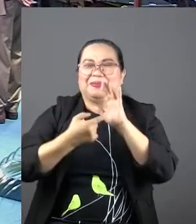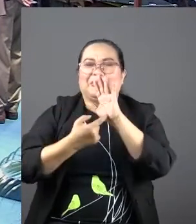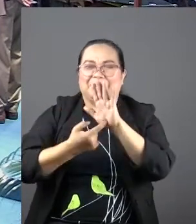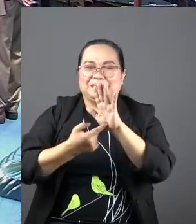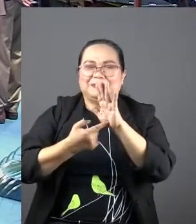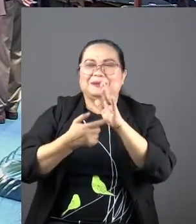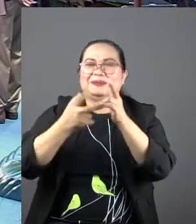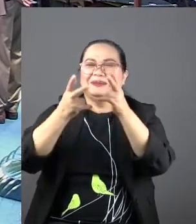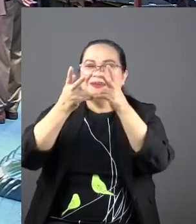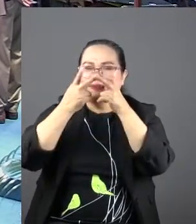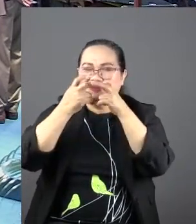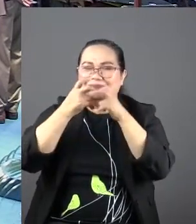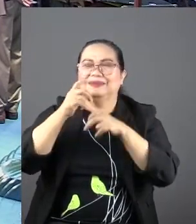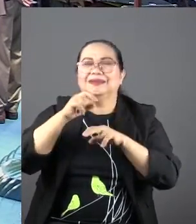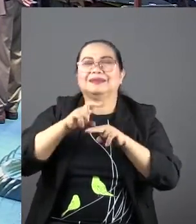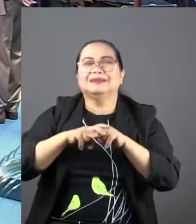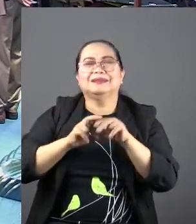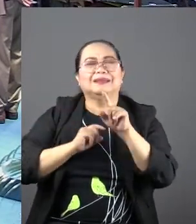listens there.